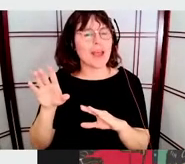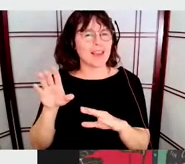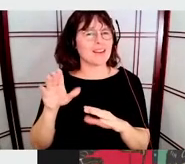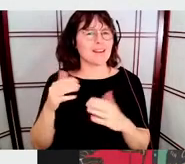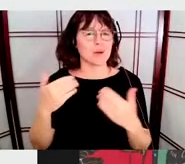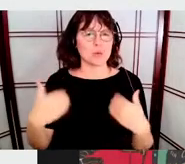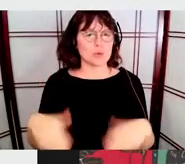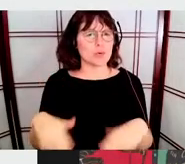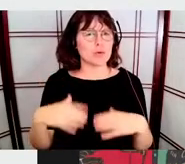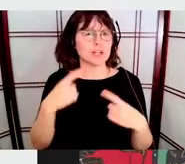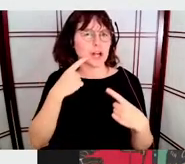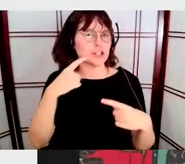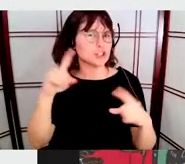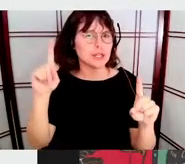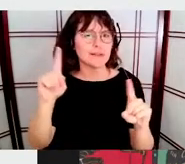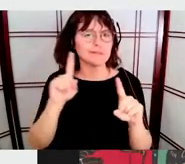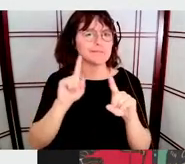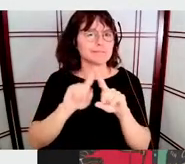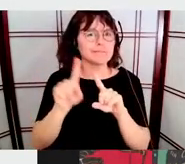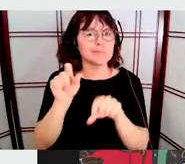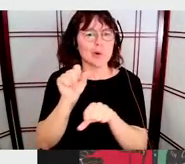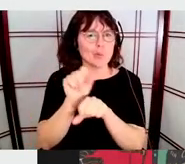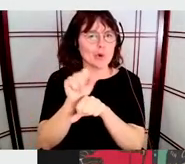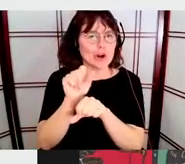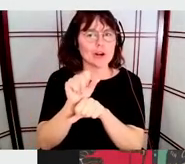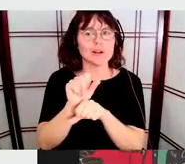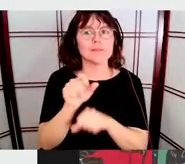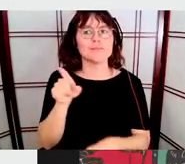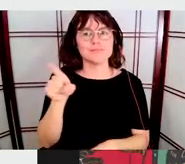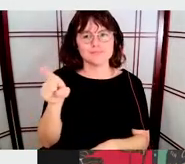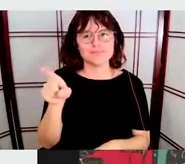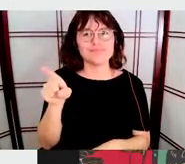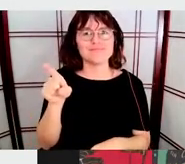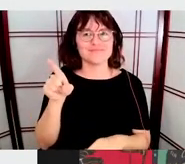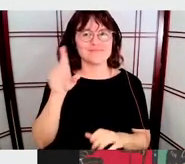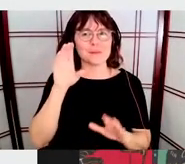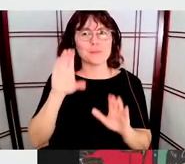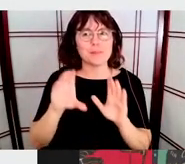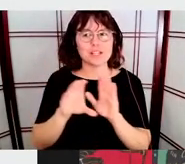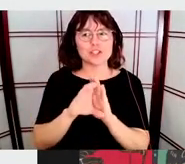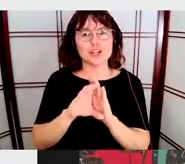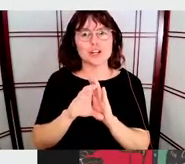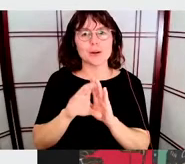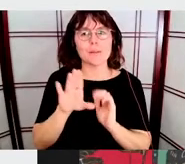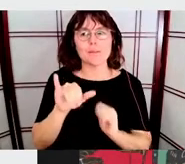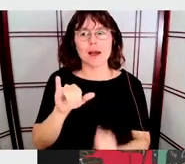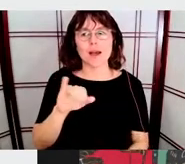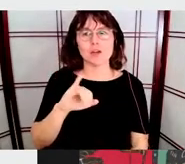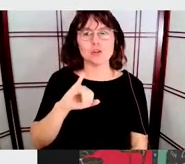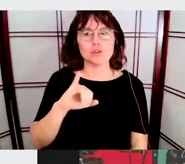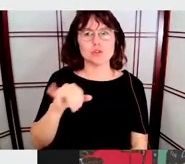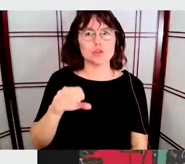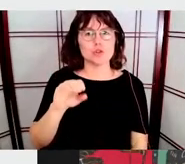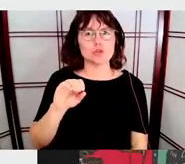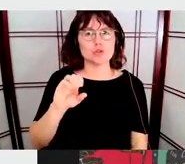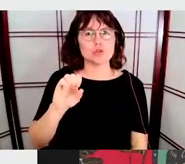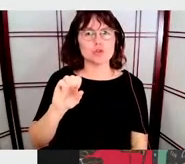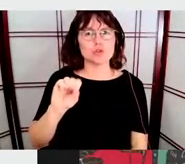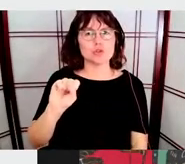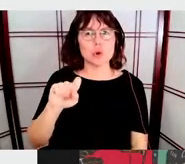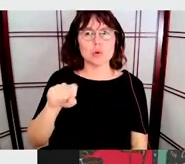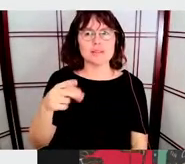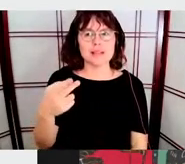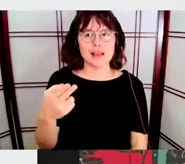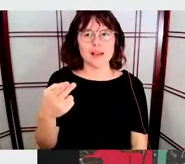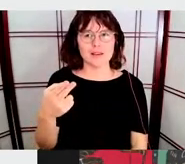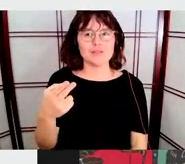And this was done by Joseph Jacinto Mora. And this is the kind of drawing that takes